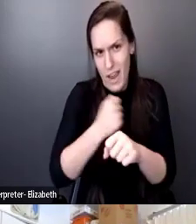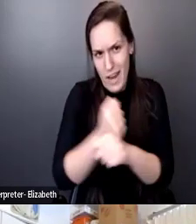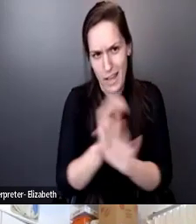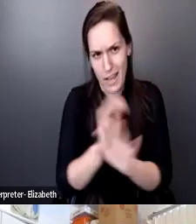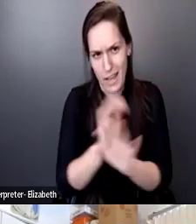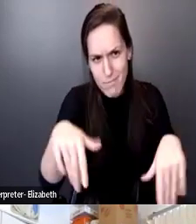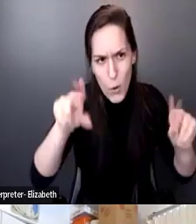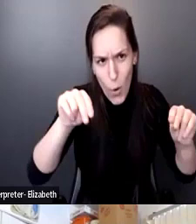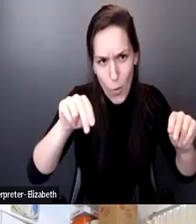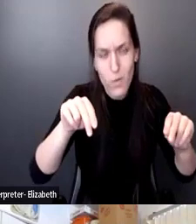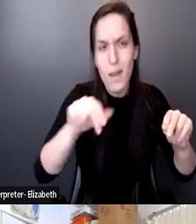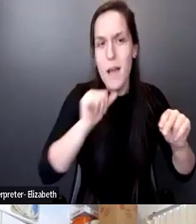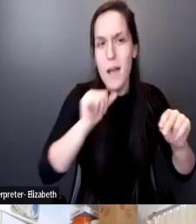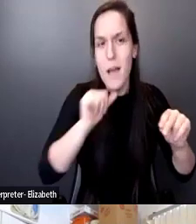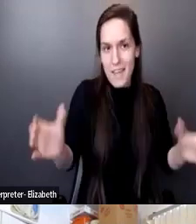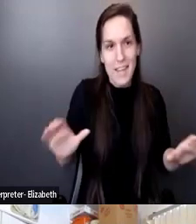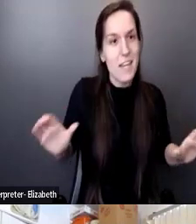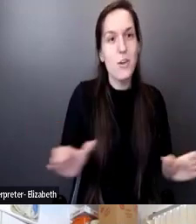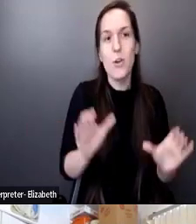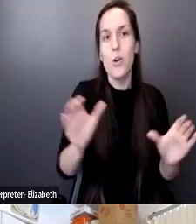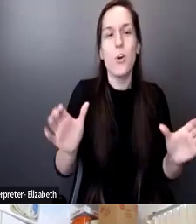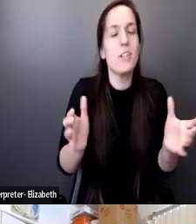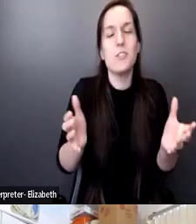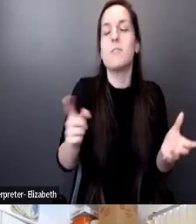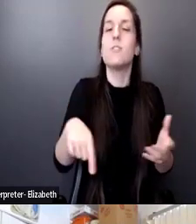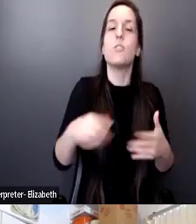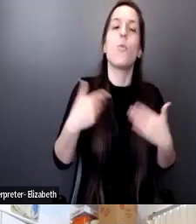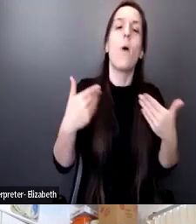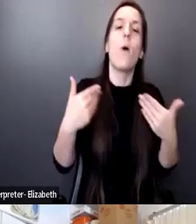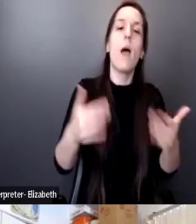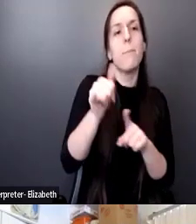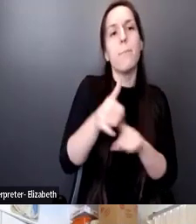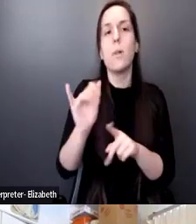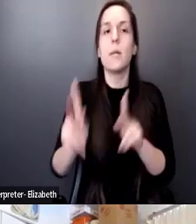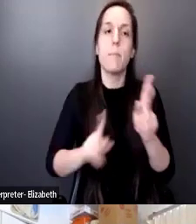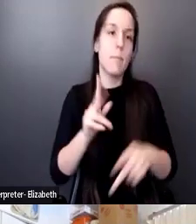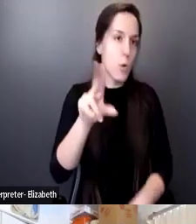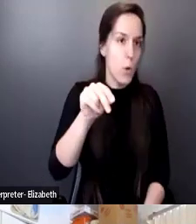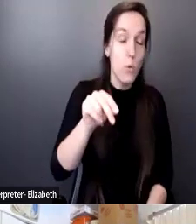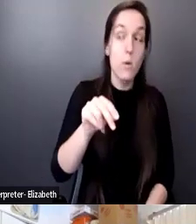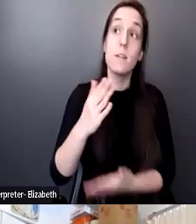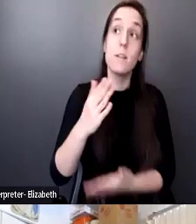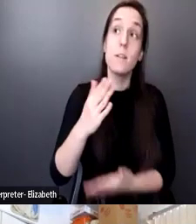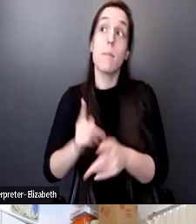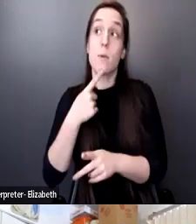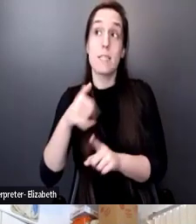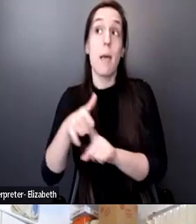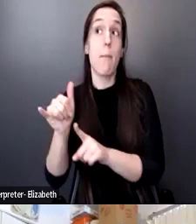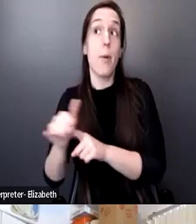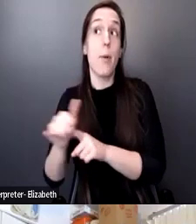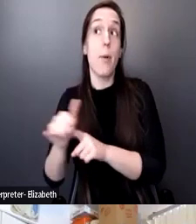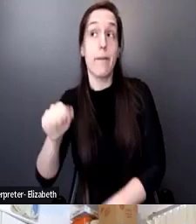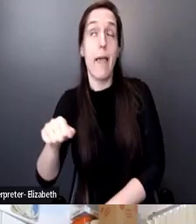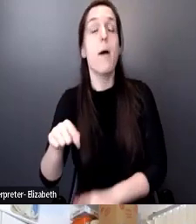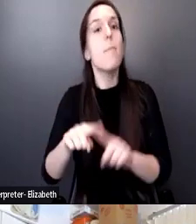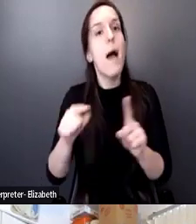No. Now, I'm not encouraging no one to bully nobody. Even though my people might say that I'm a bully. No, I'm not a bully. Like